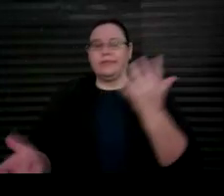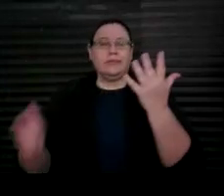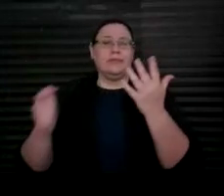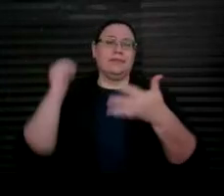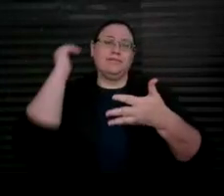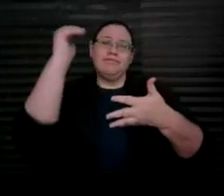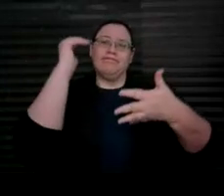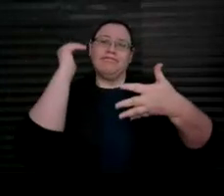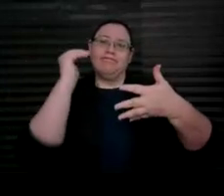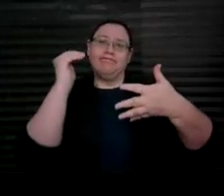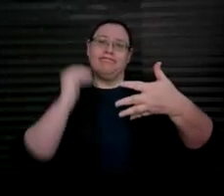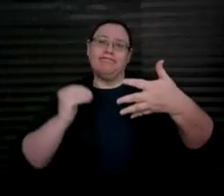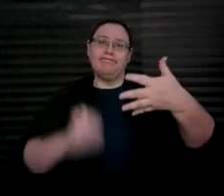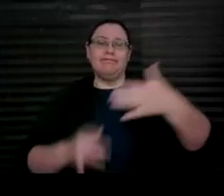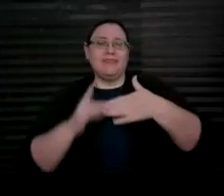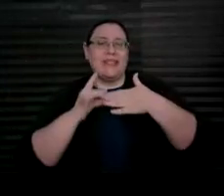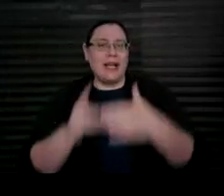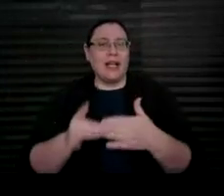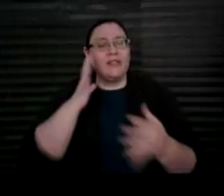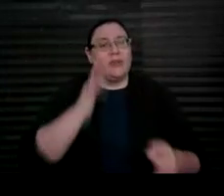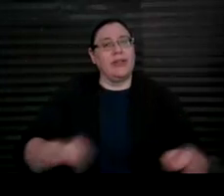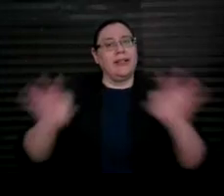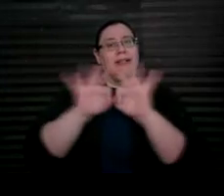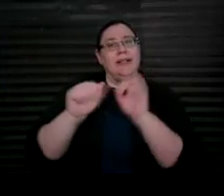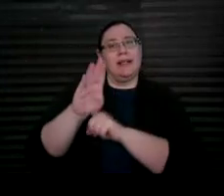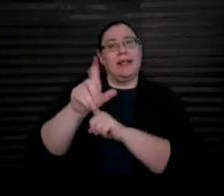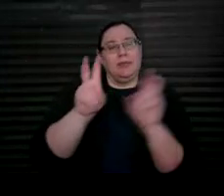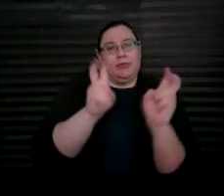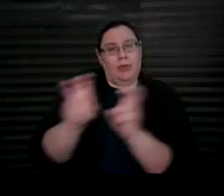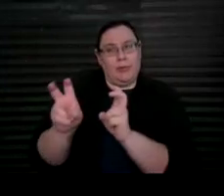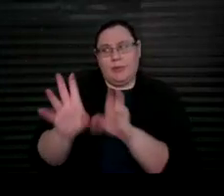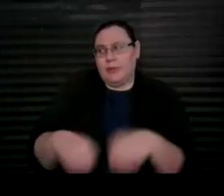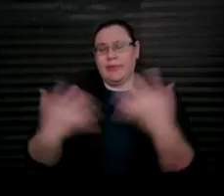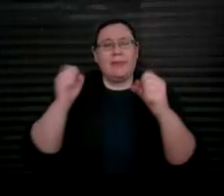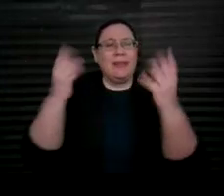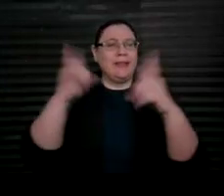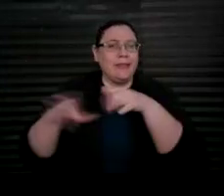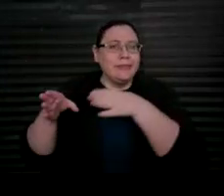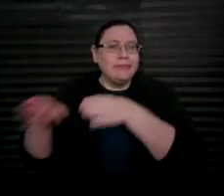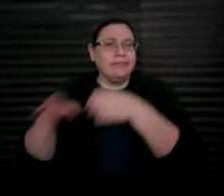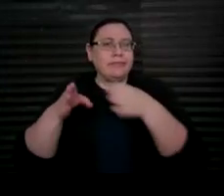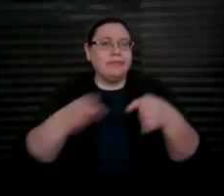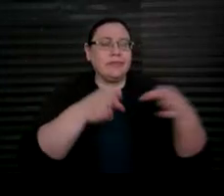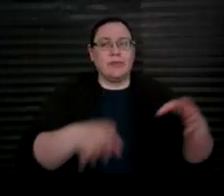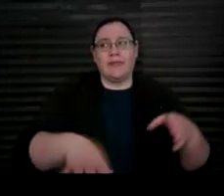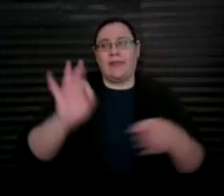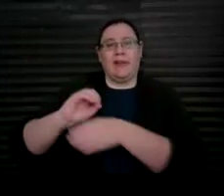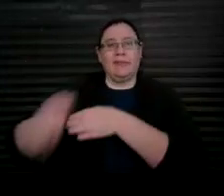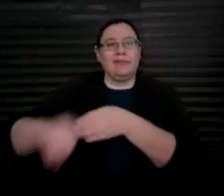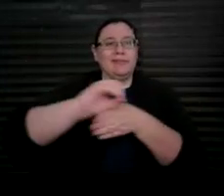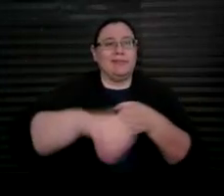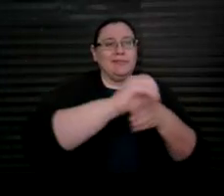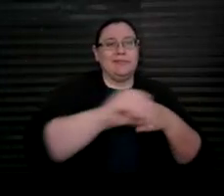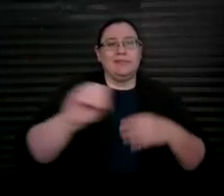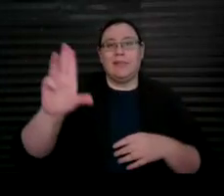-step guides on key ABLE topics that provide multiple pathways to outcomes. Guides